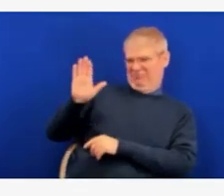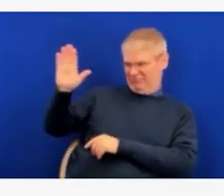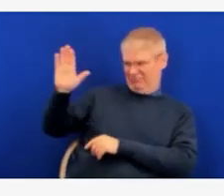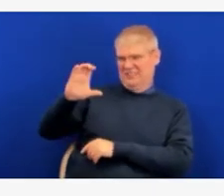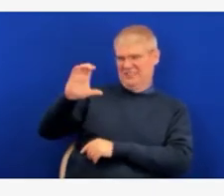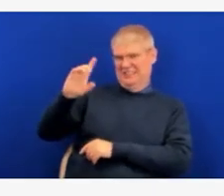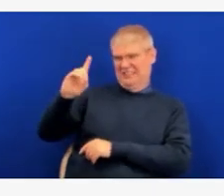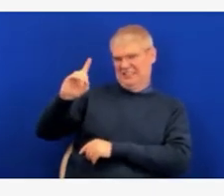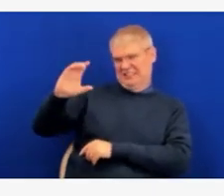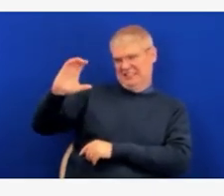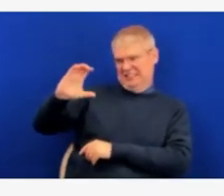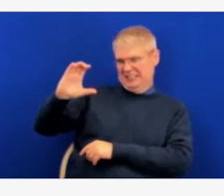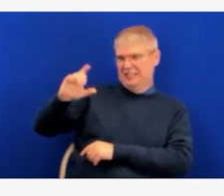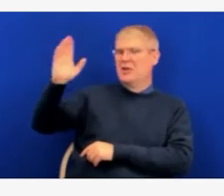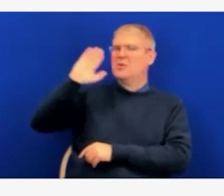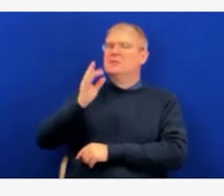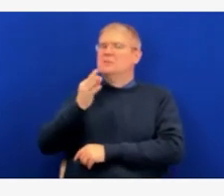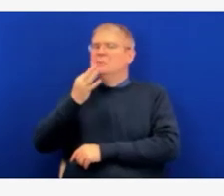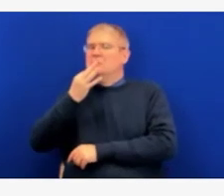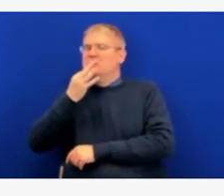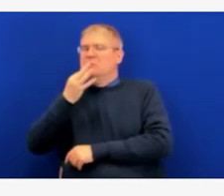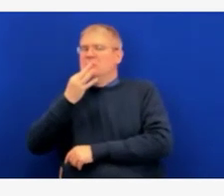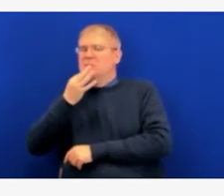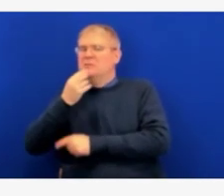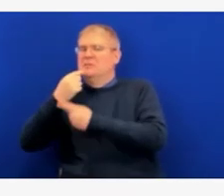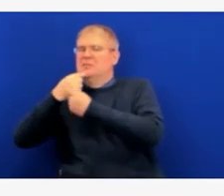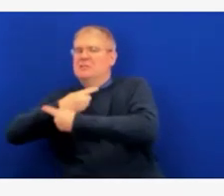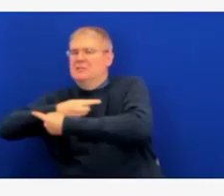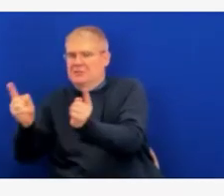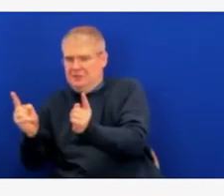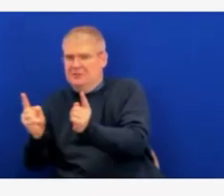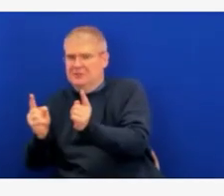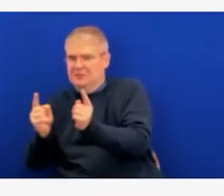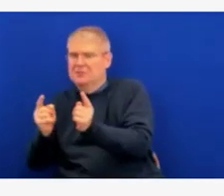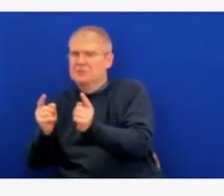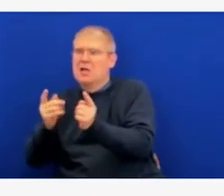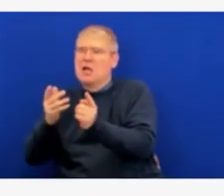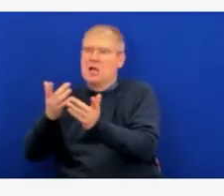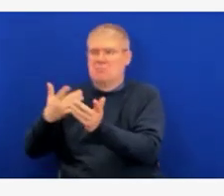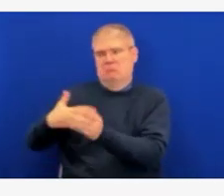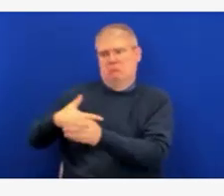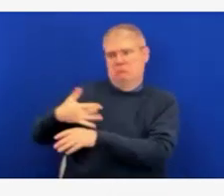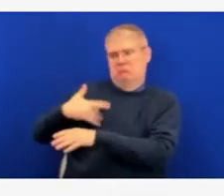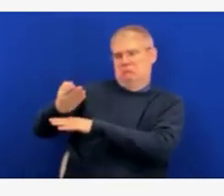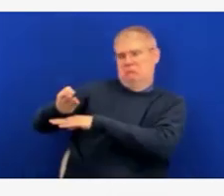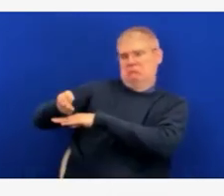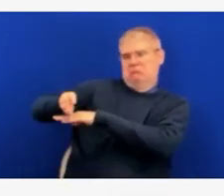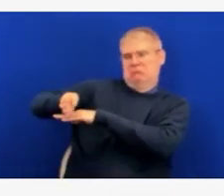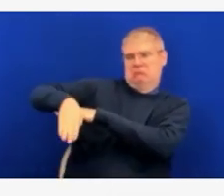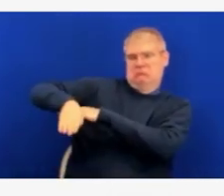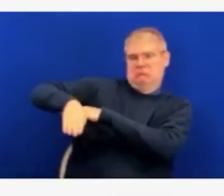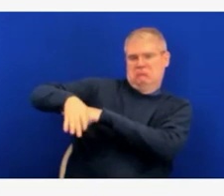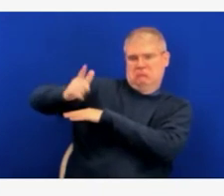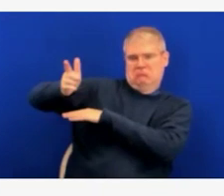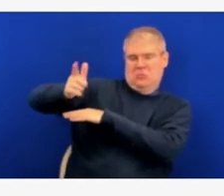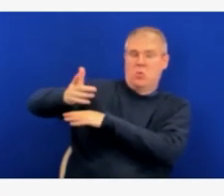would come out tomorrow. Whenever that final CDC recommendation is issued, it means that providers will have the